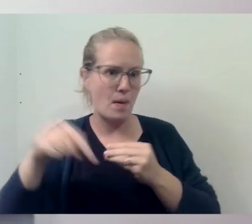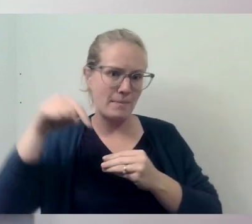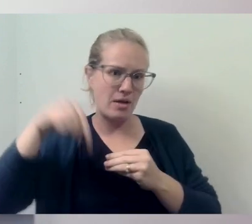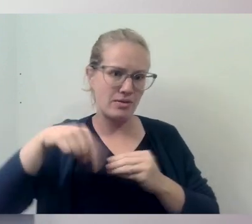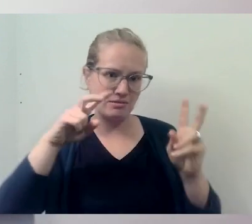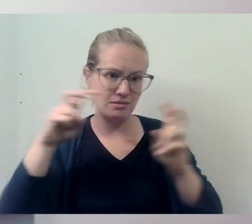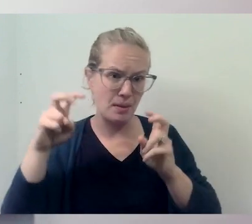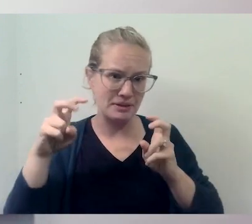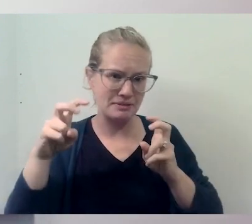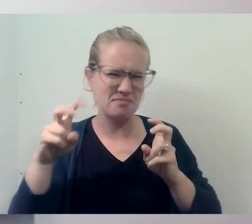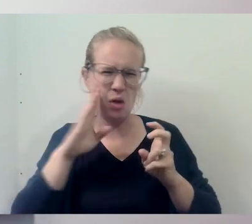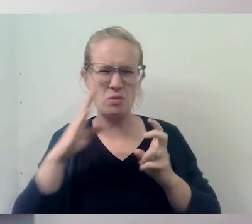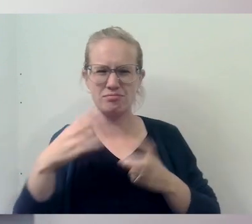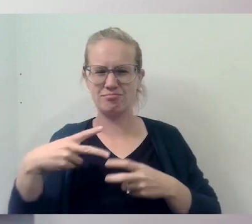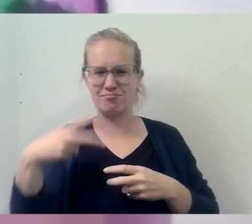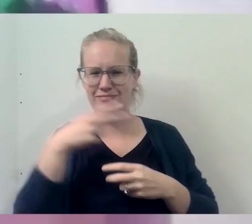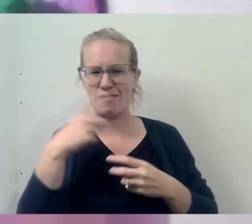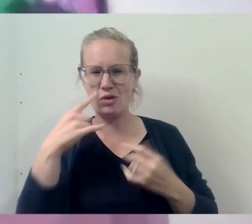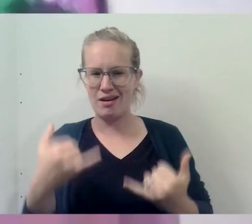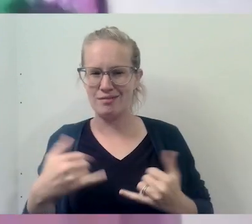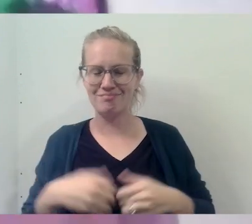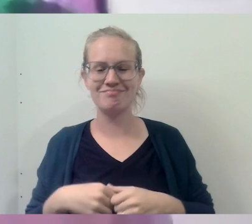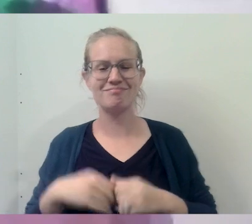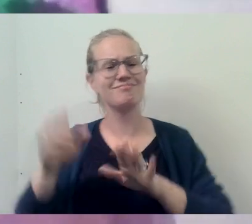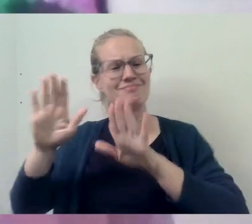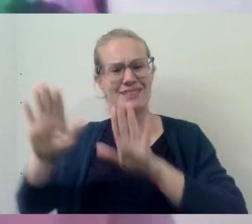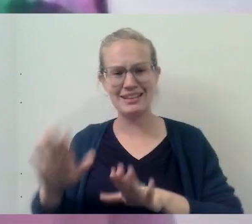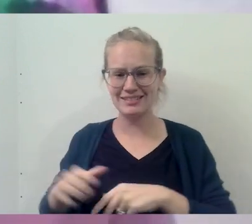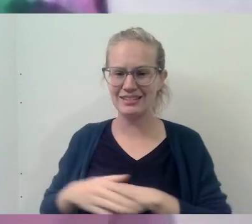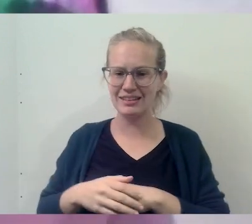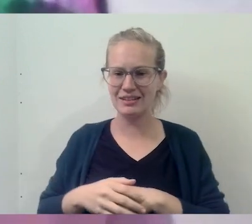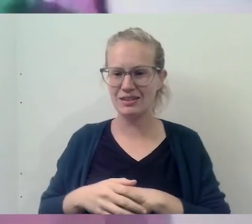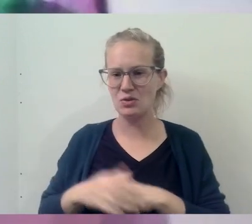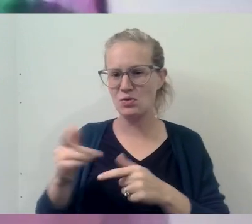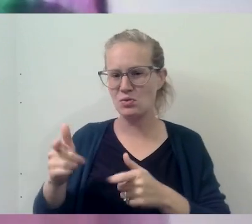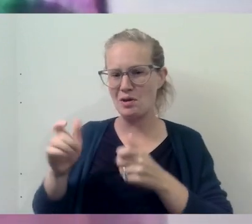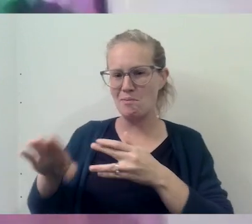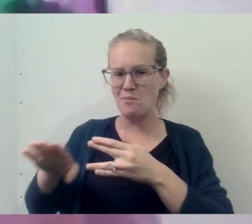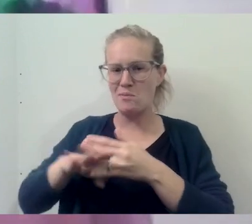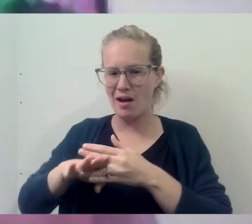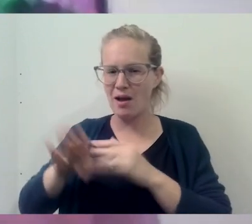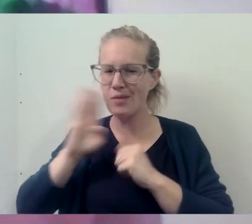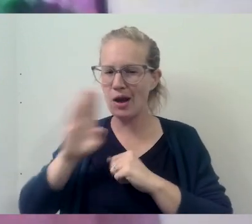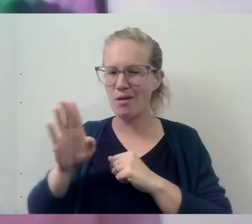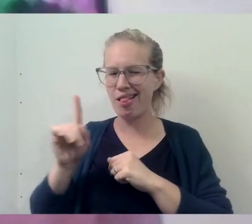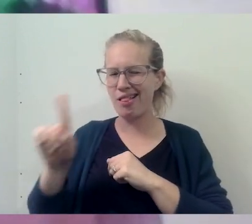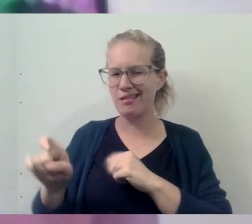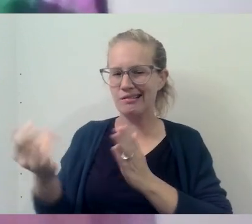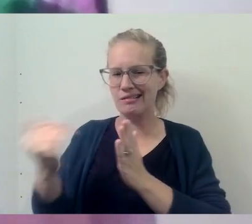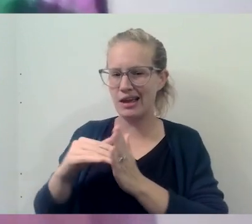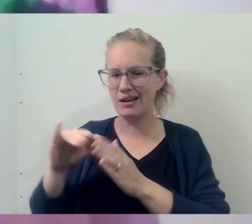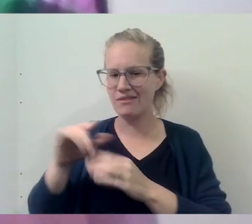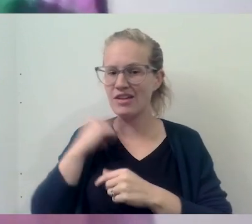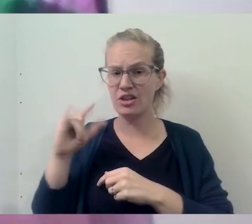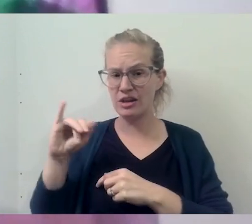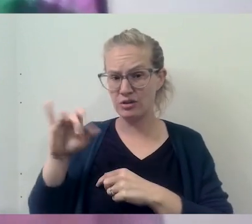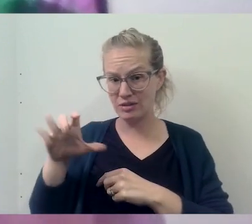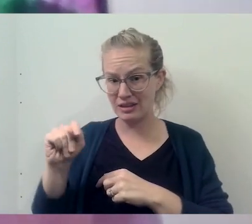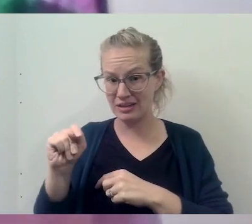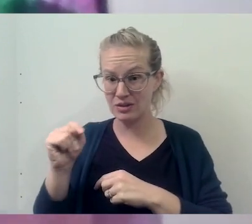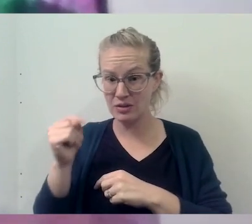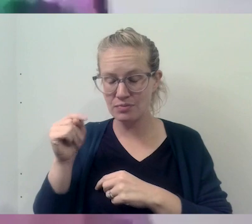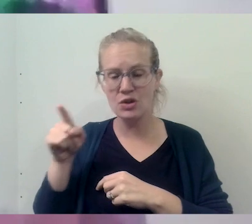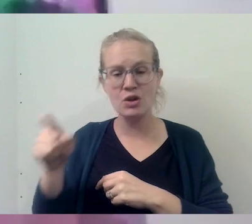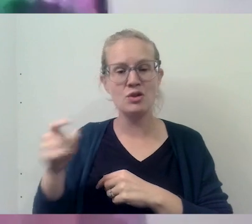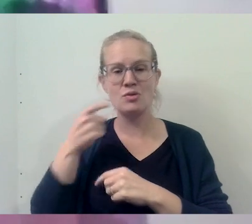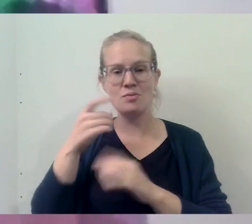So I'll stop there. Excellent. I'm just going to give you a quick break there, but I'm going to come back to you, Father Innocent, because you mentioned